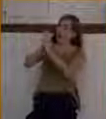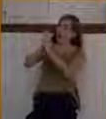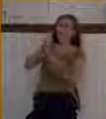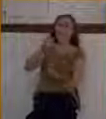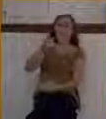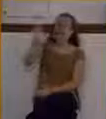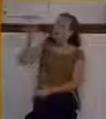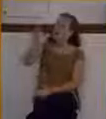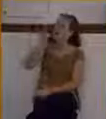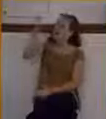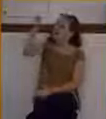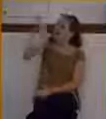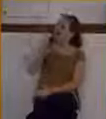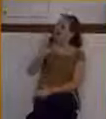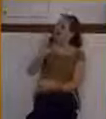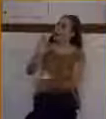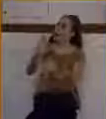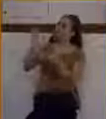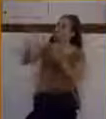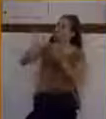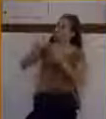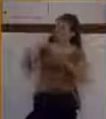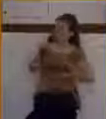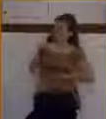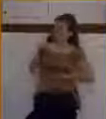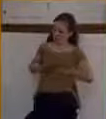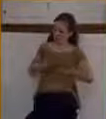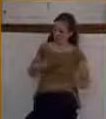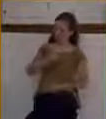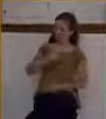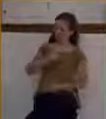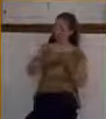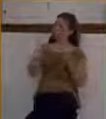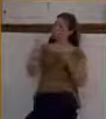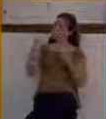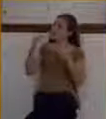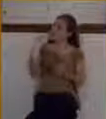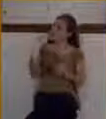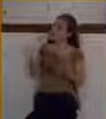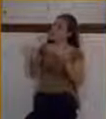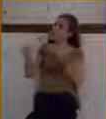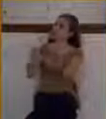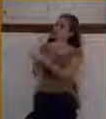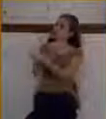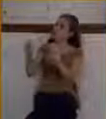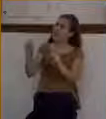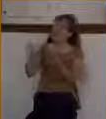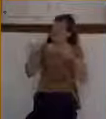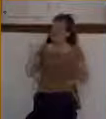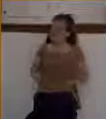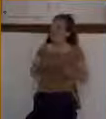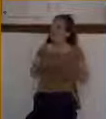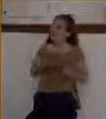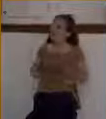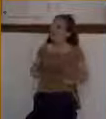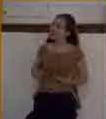God, be merciful to me, a sinner. Save me. For Christ's sake, save me.